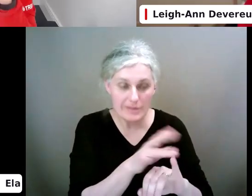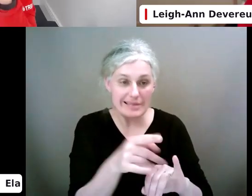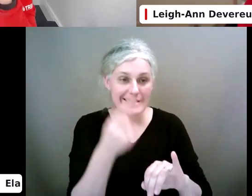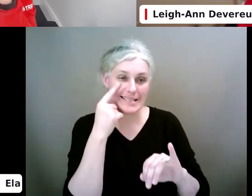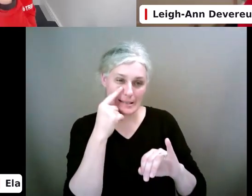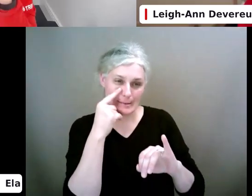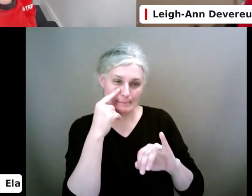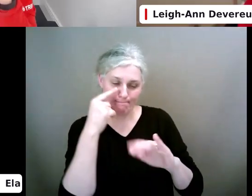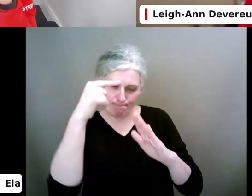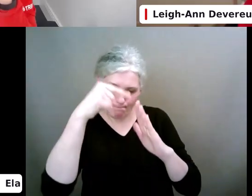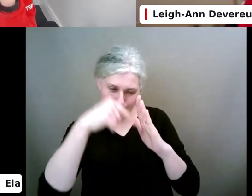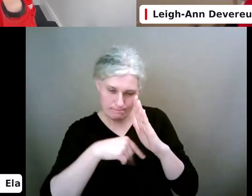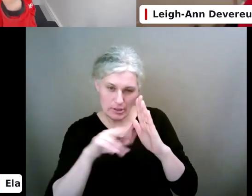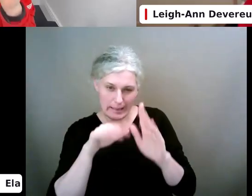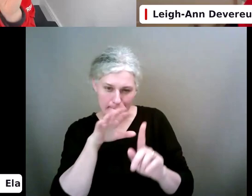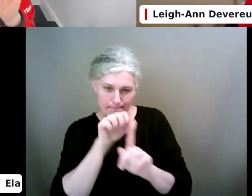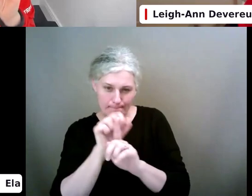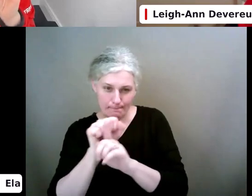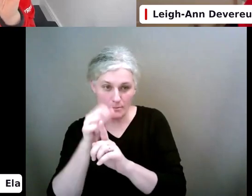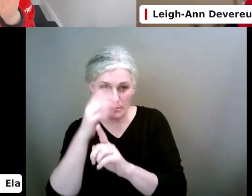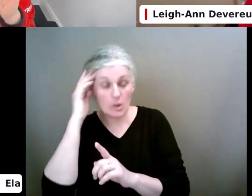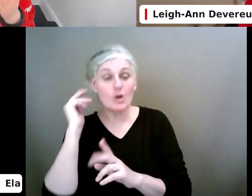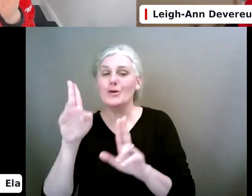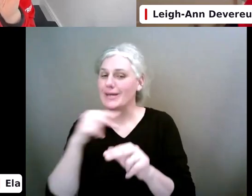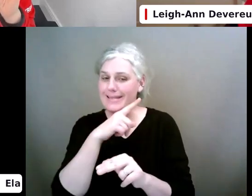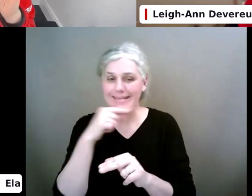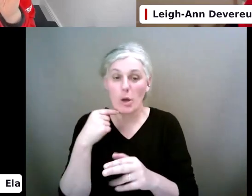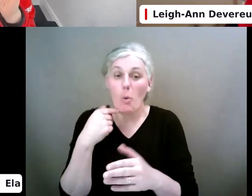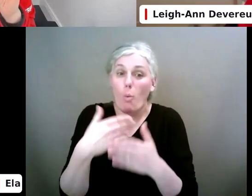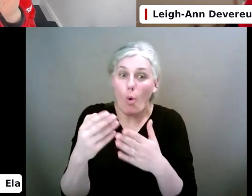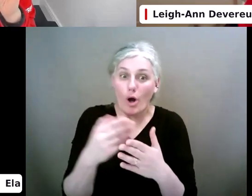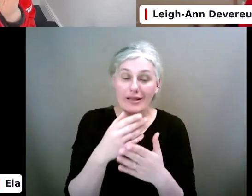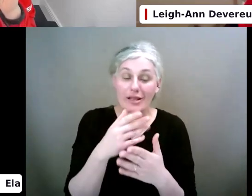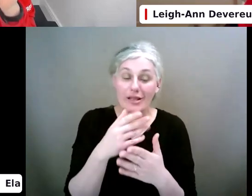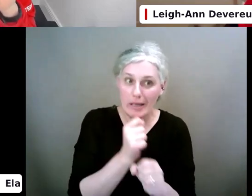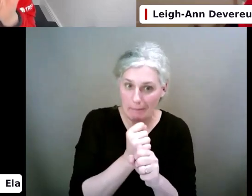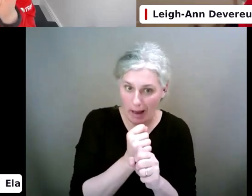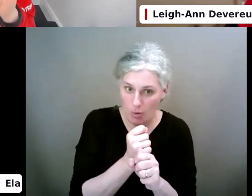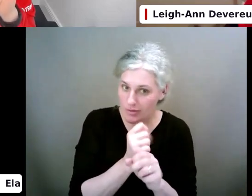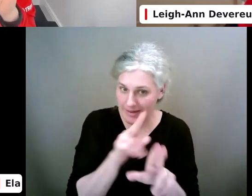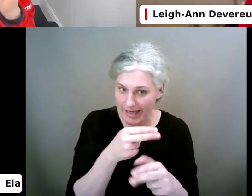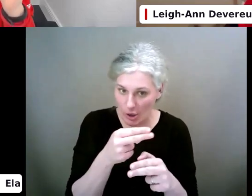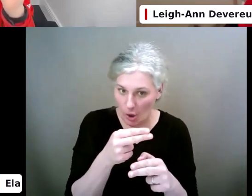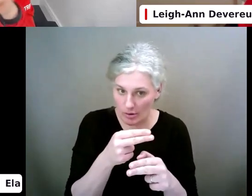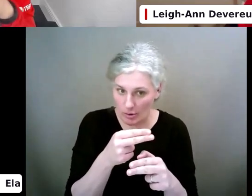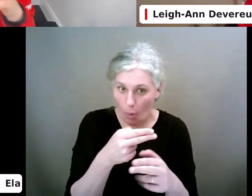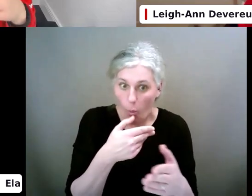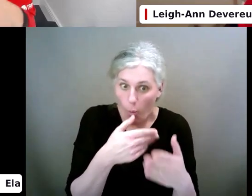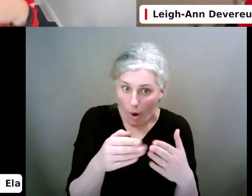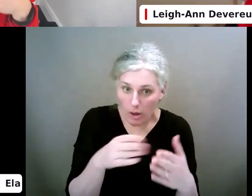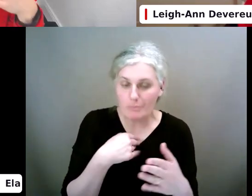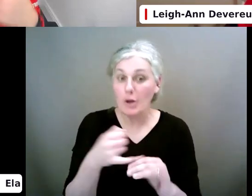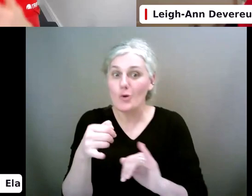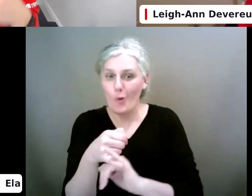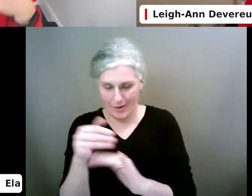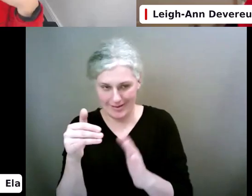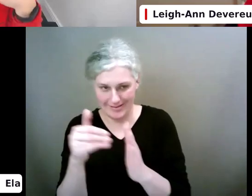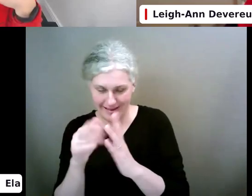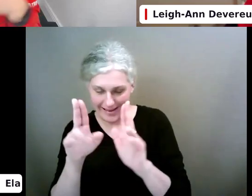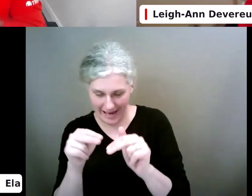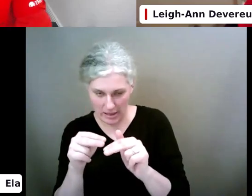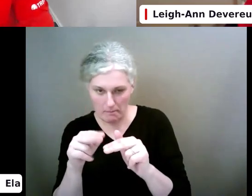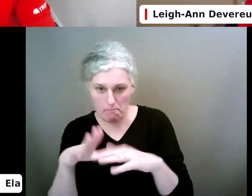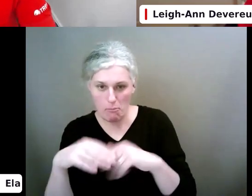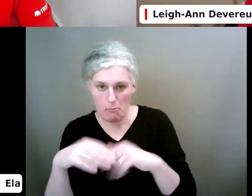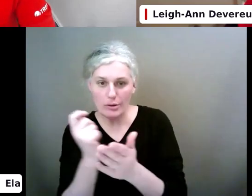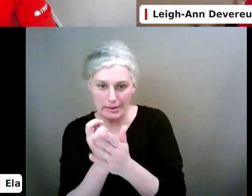You know, you can't see what they're talking about. But who are they mostly communicating with?